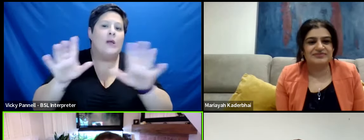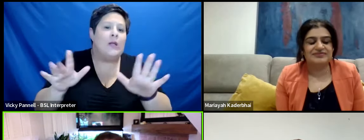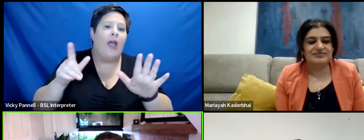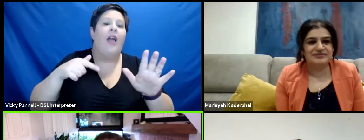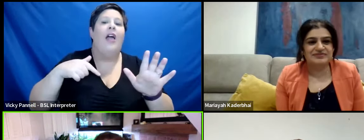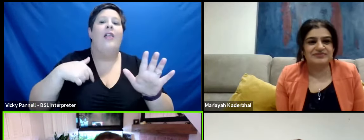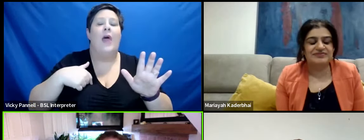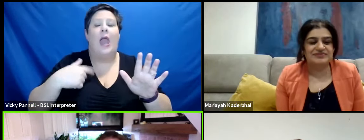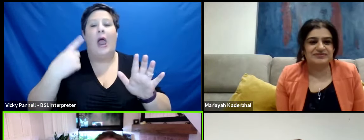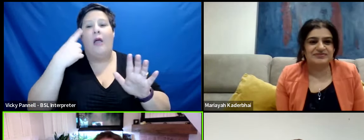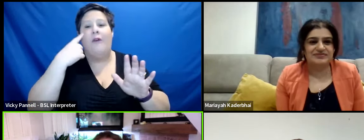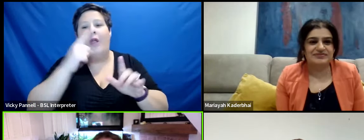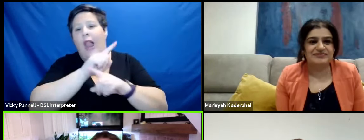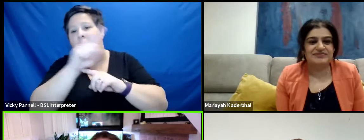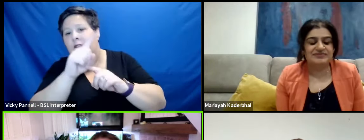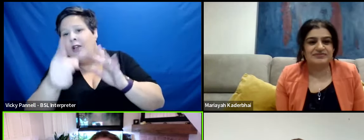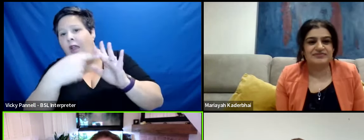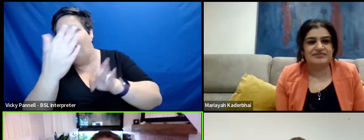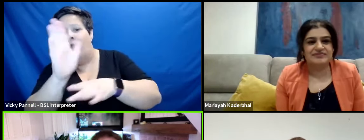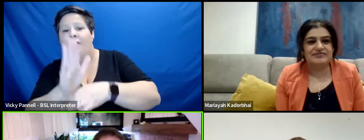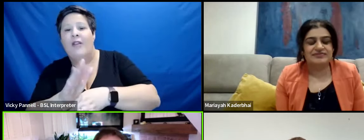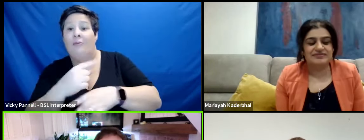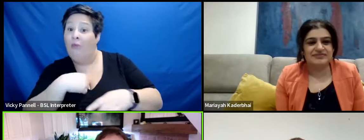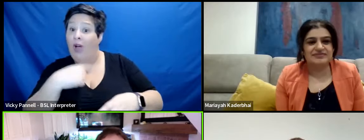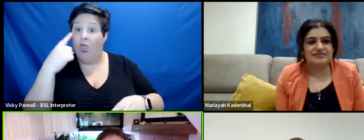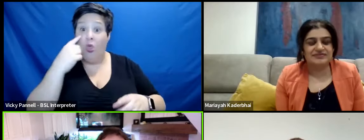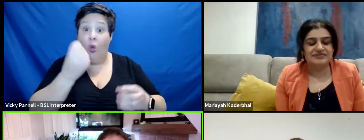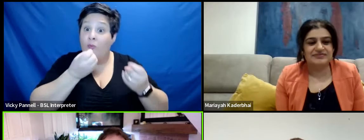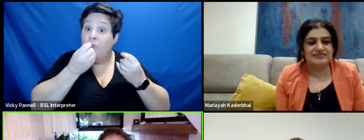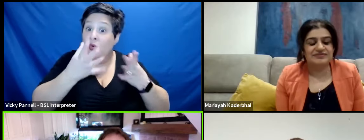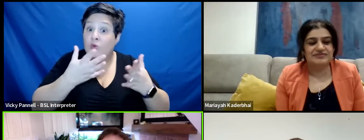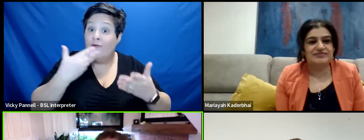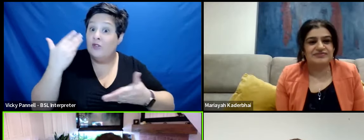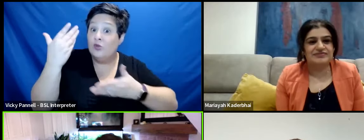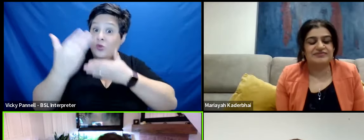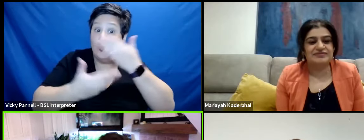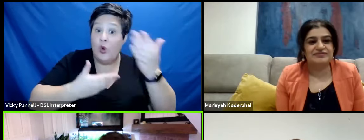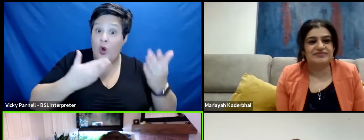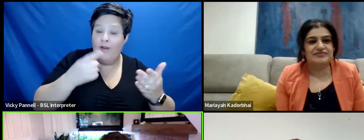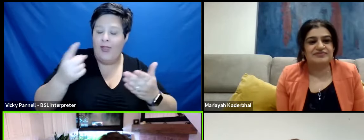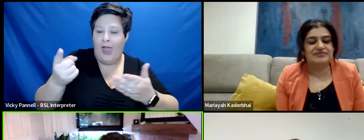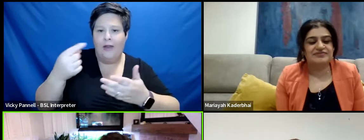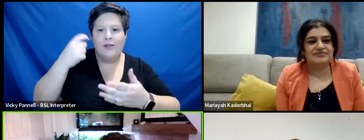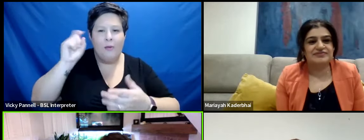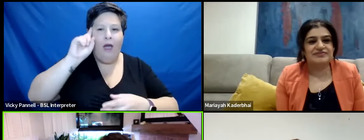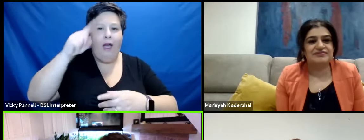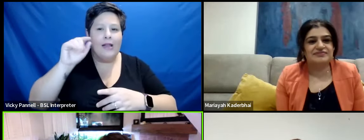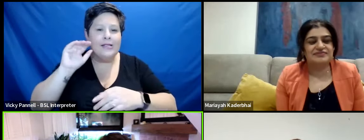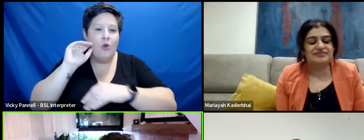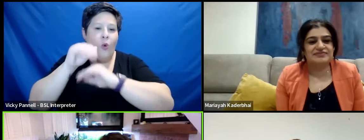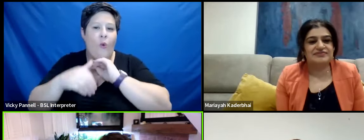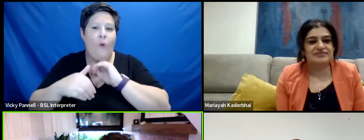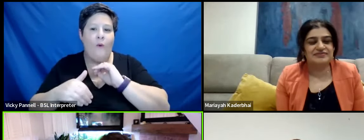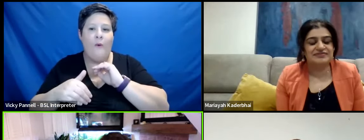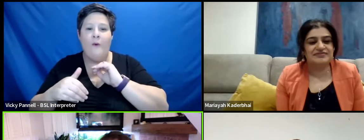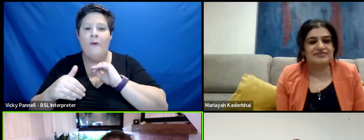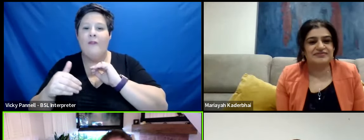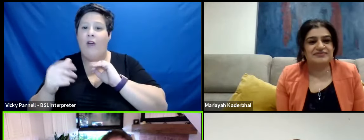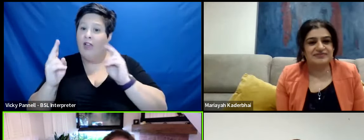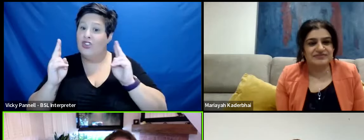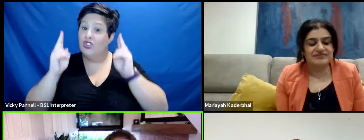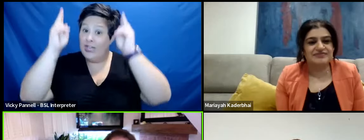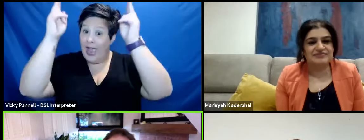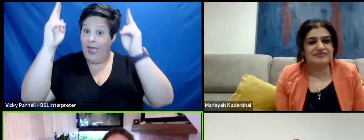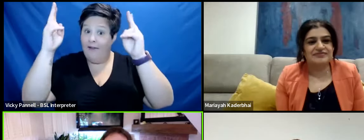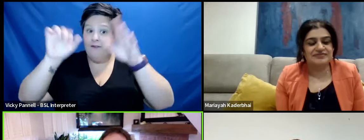have a look down the line. And I thought it was a beautiful little story. And then he told me he had this idea about a chef